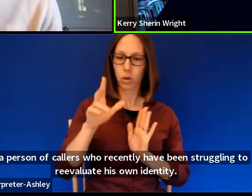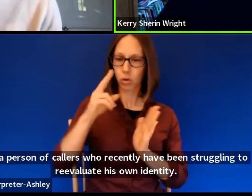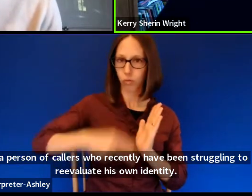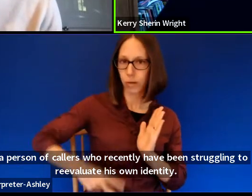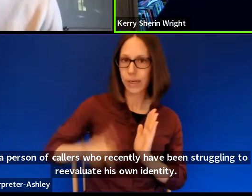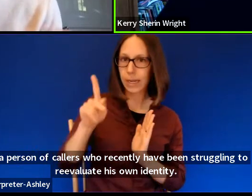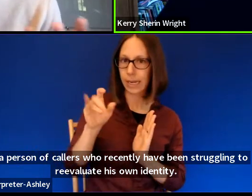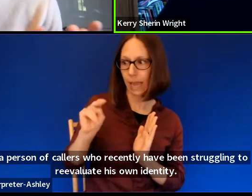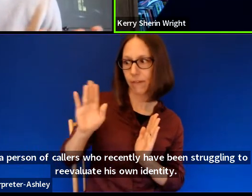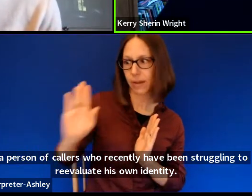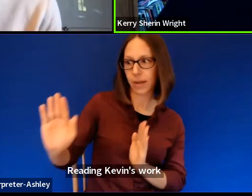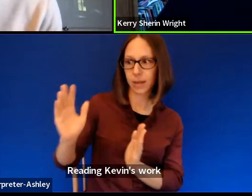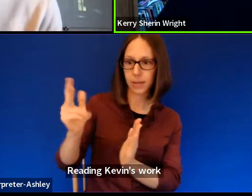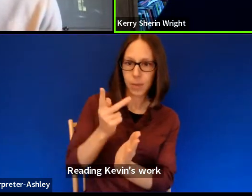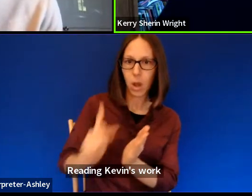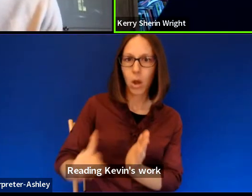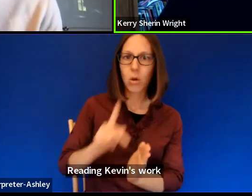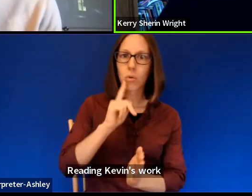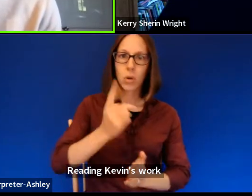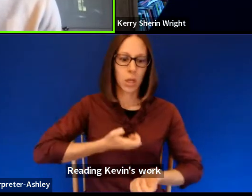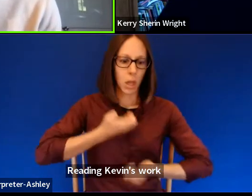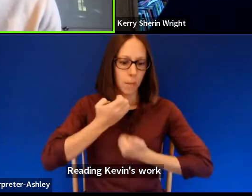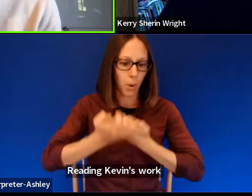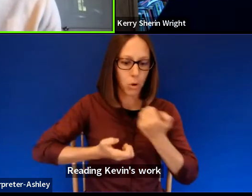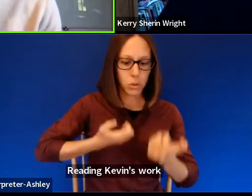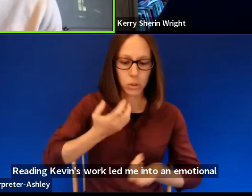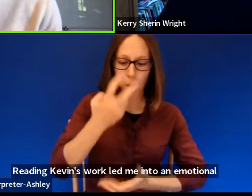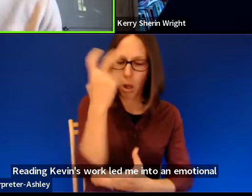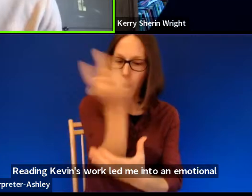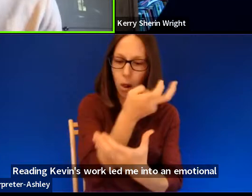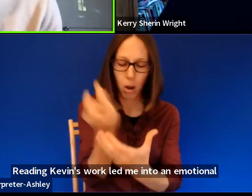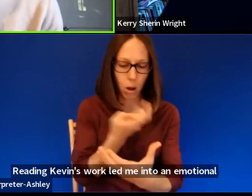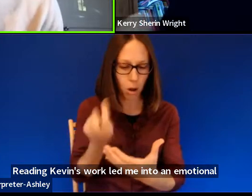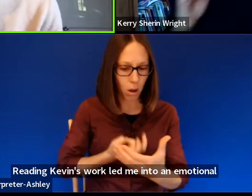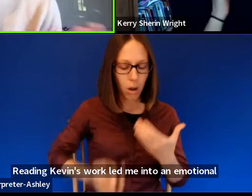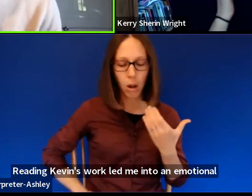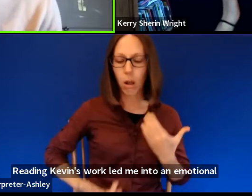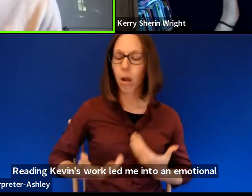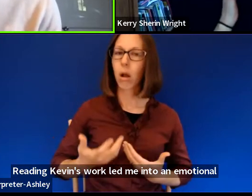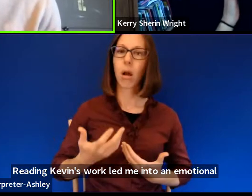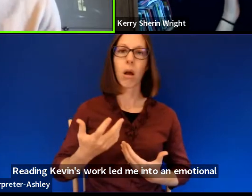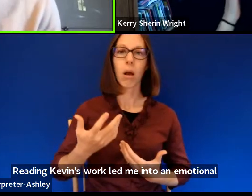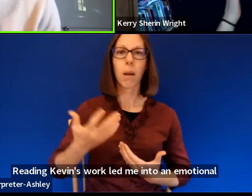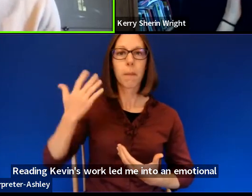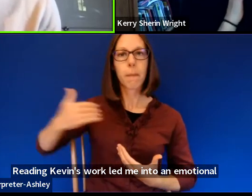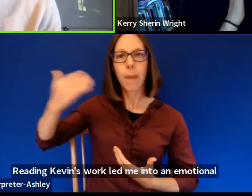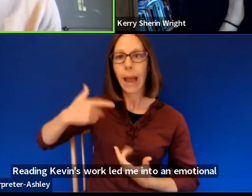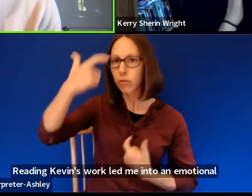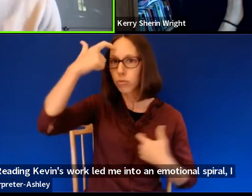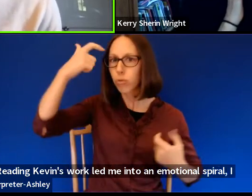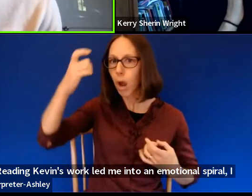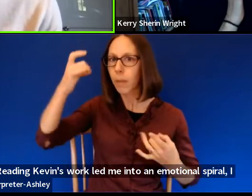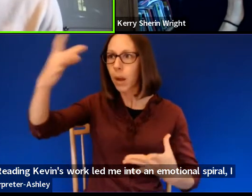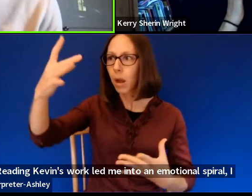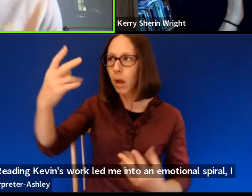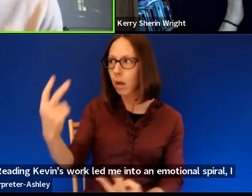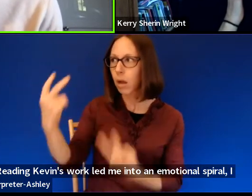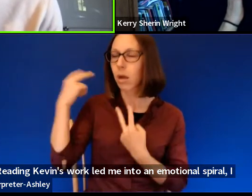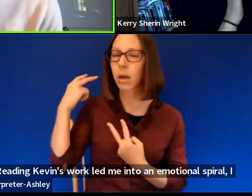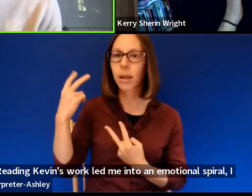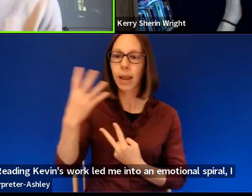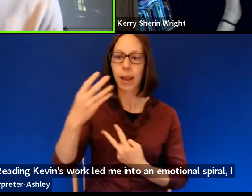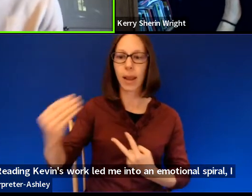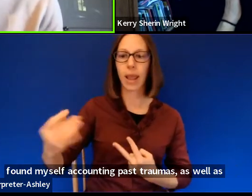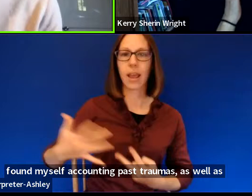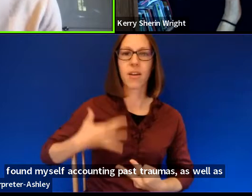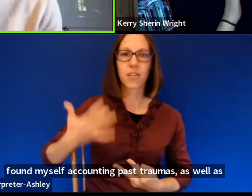led me into an emotional spiral. I found myself recounting past traumas, as well as finding a little bit of solace